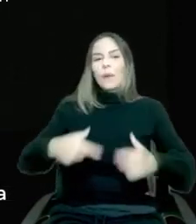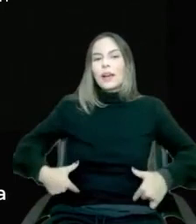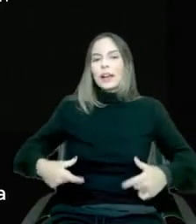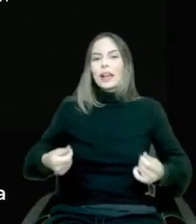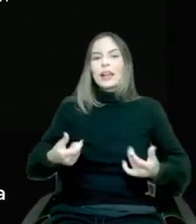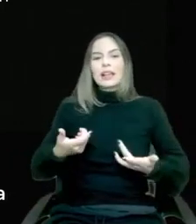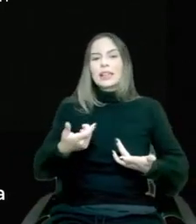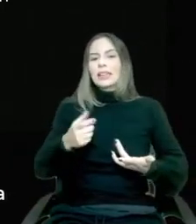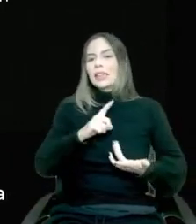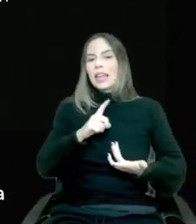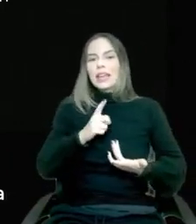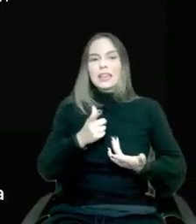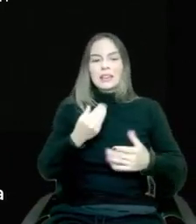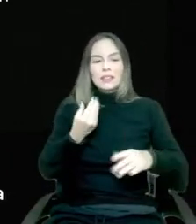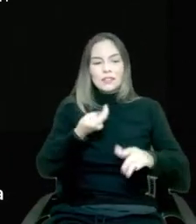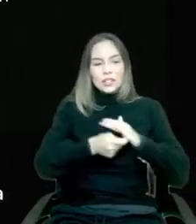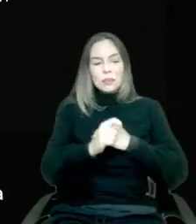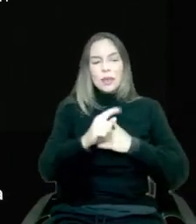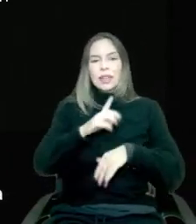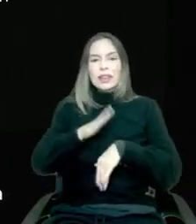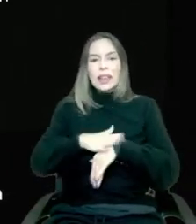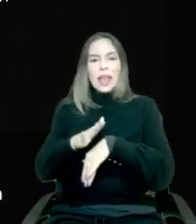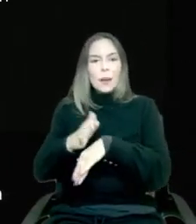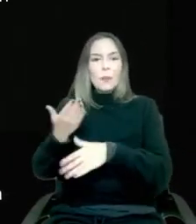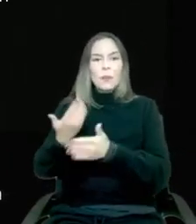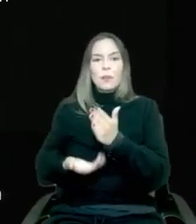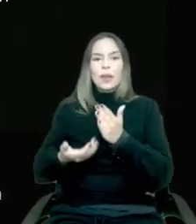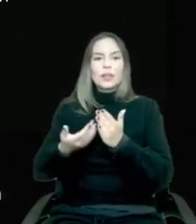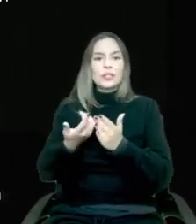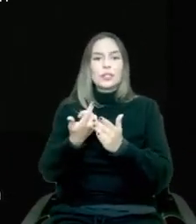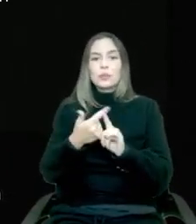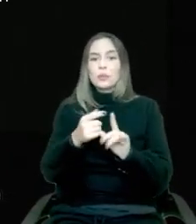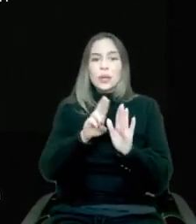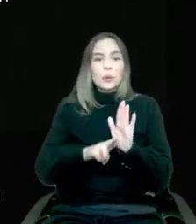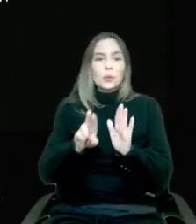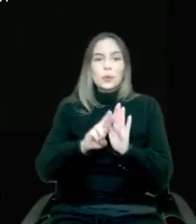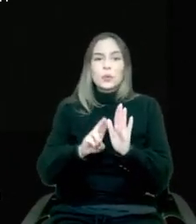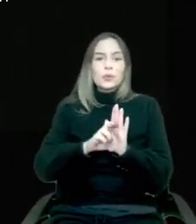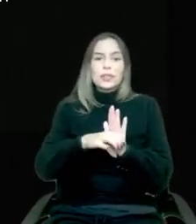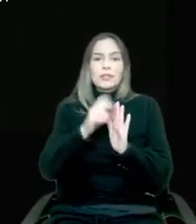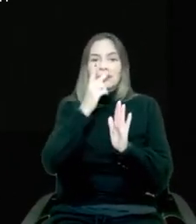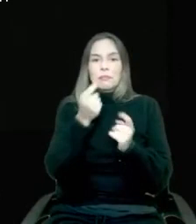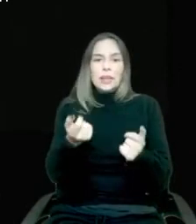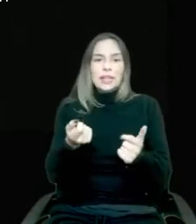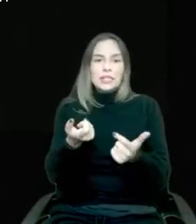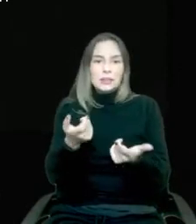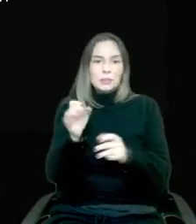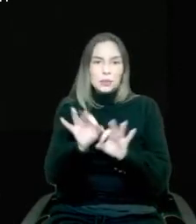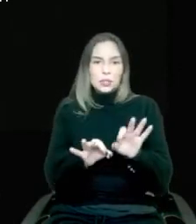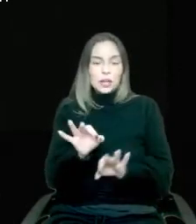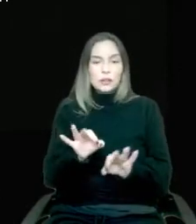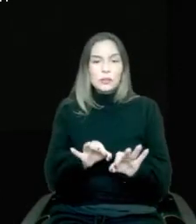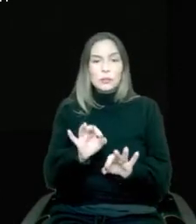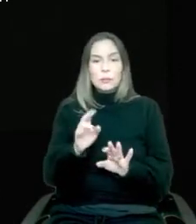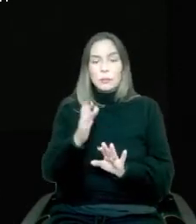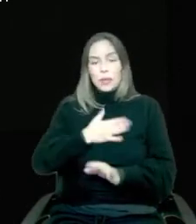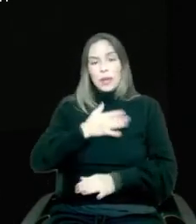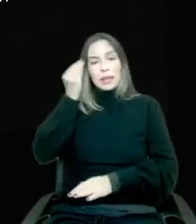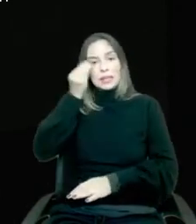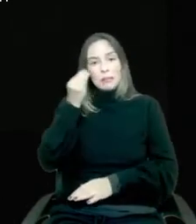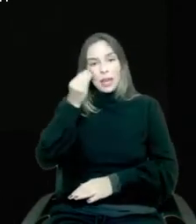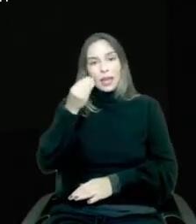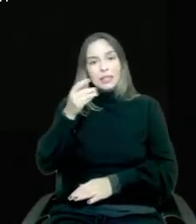get into proofs of concept that may not go anywhere because they're similar projects. On a personal note, like I relate AI back to